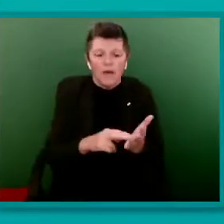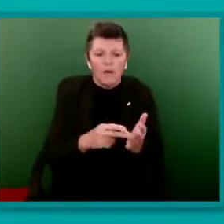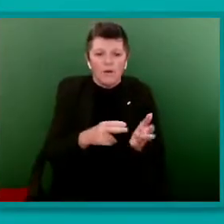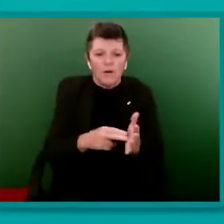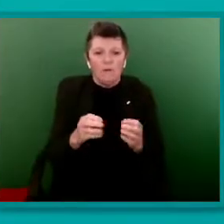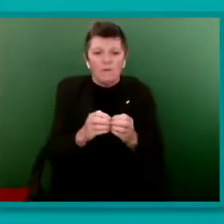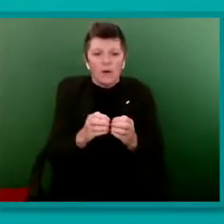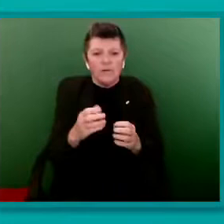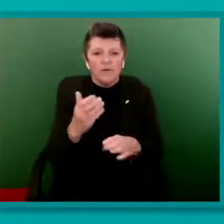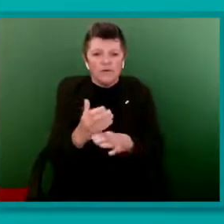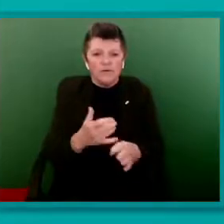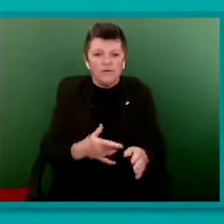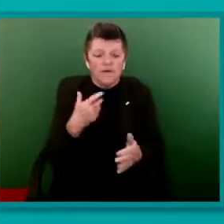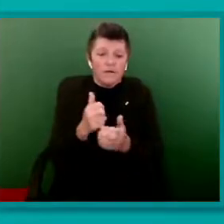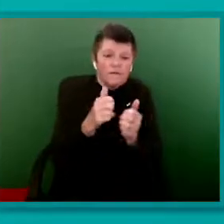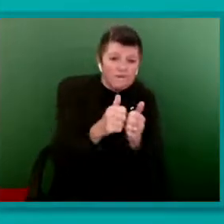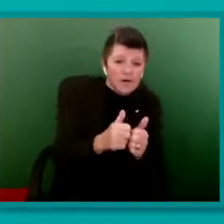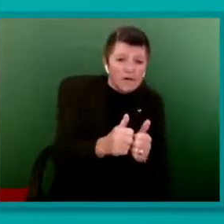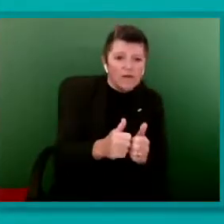supported. Thank you, conference.